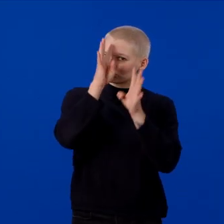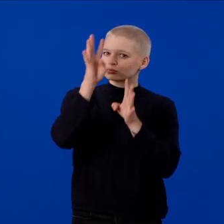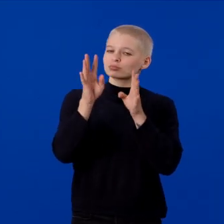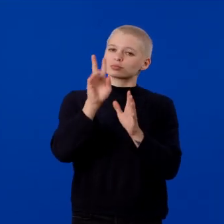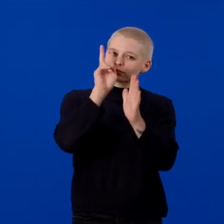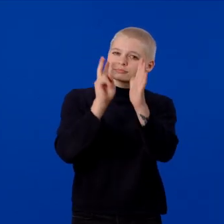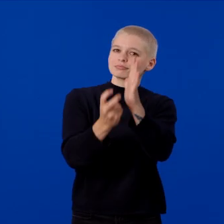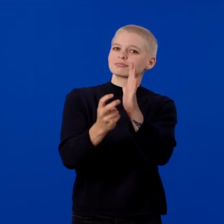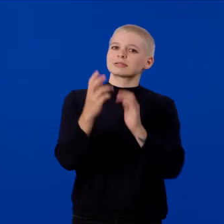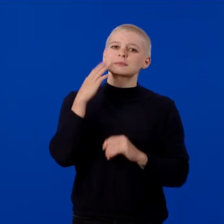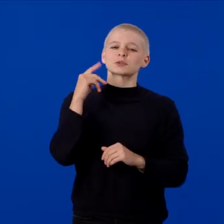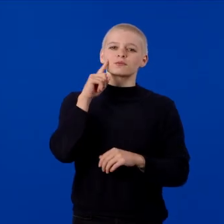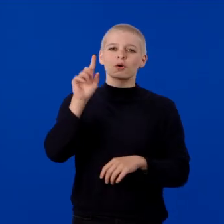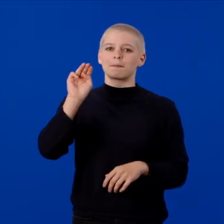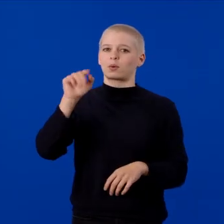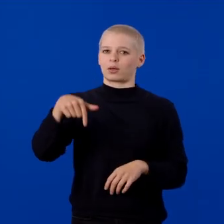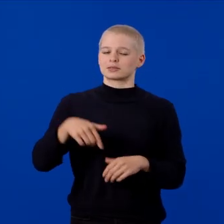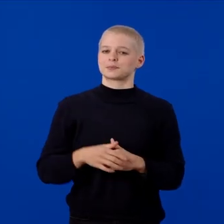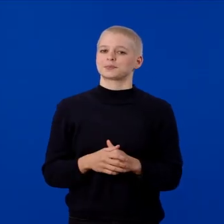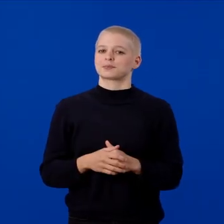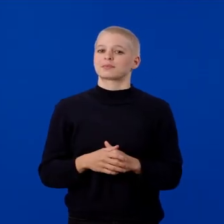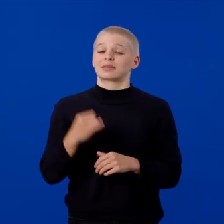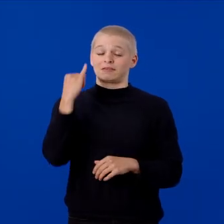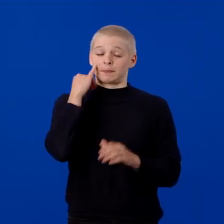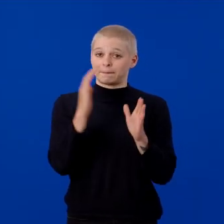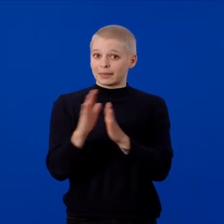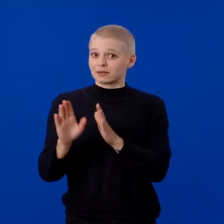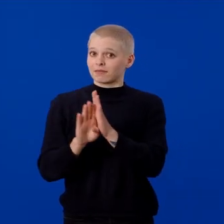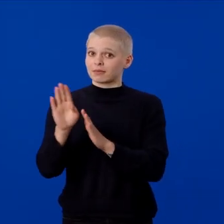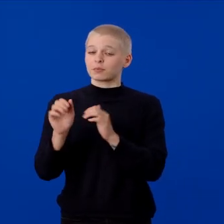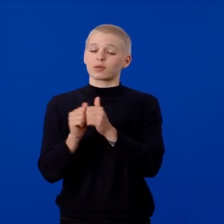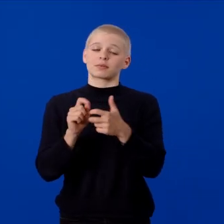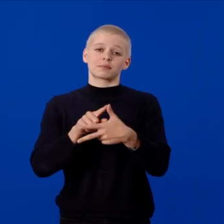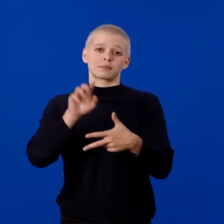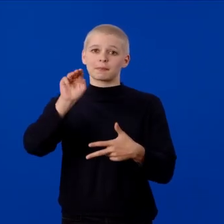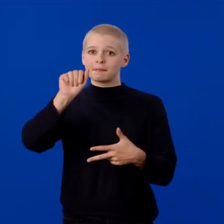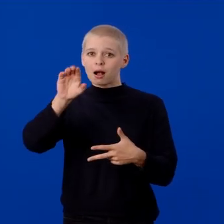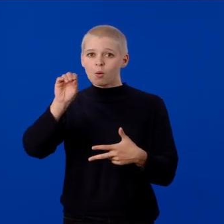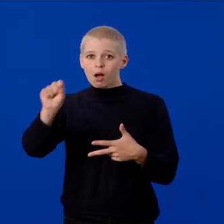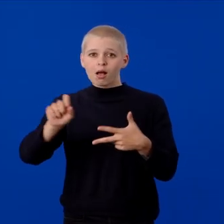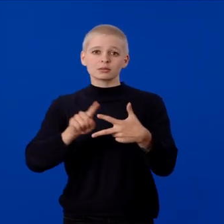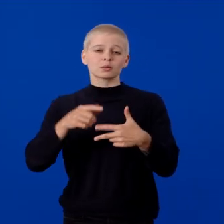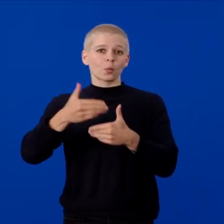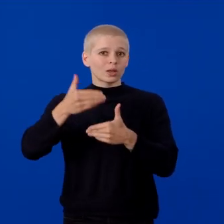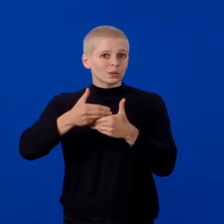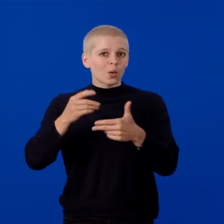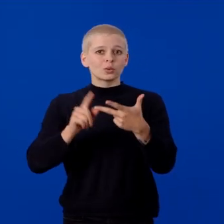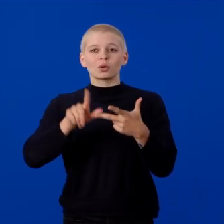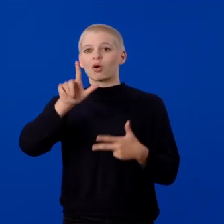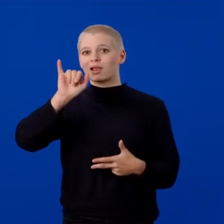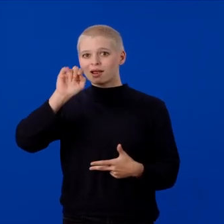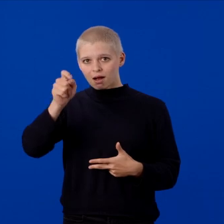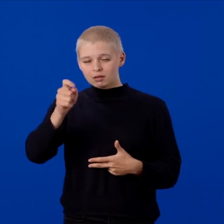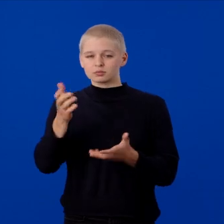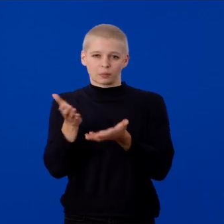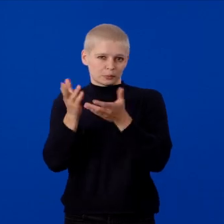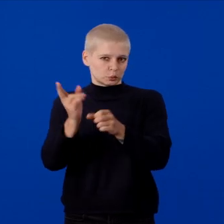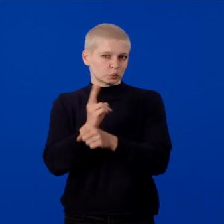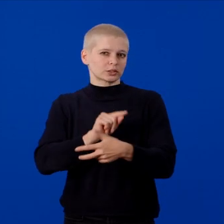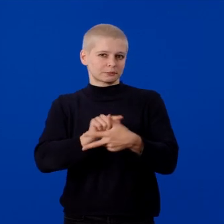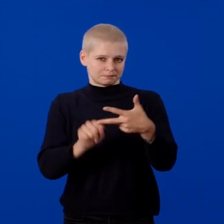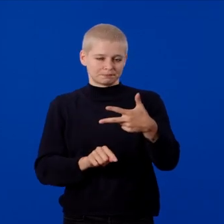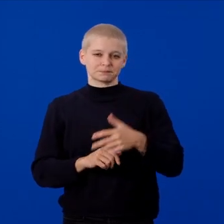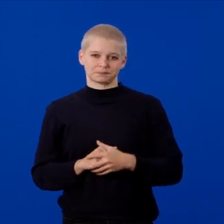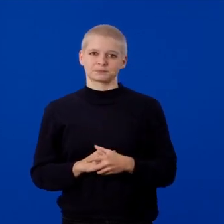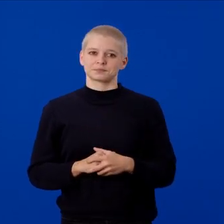experience for Meta Quest. If you're planning to develop on Mac OS, Windows, or Linux, I recommend using the following.